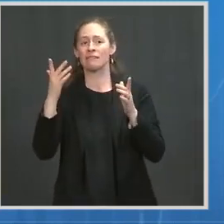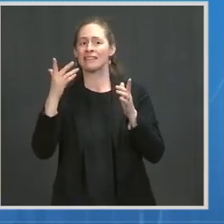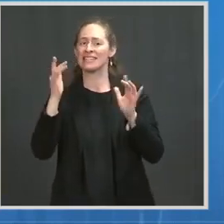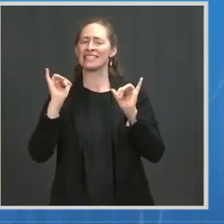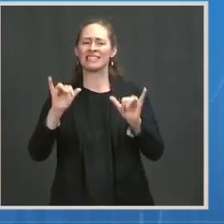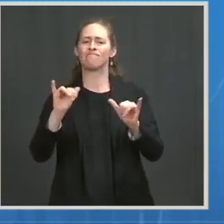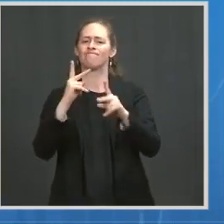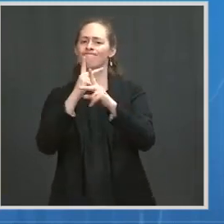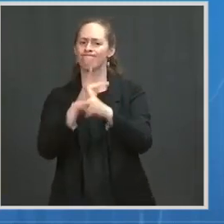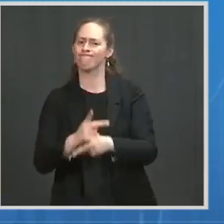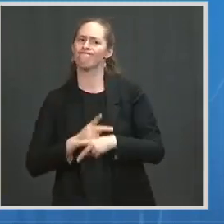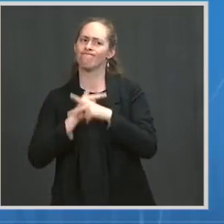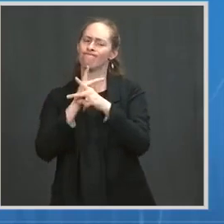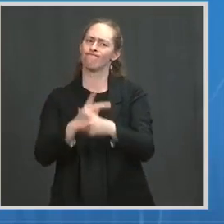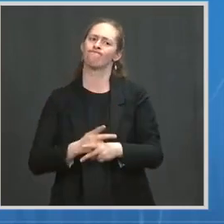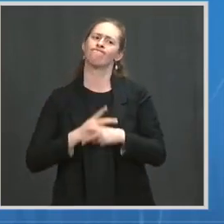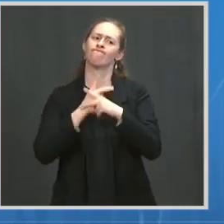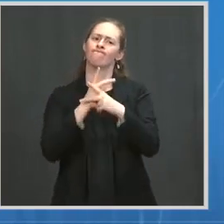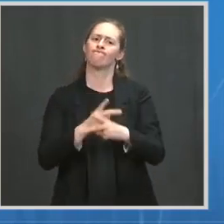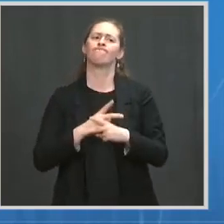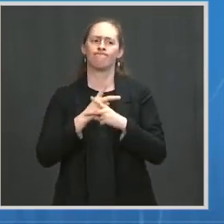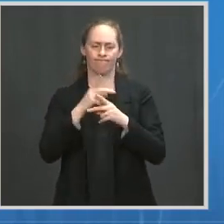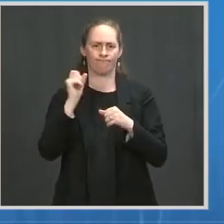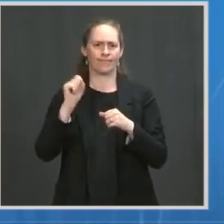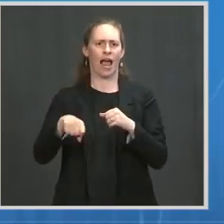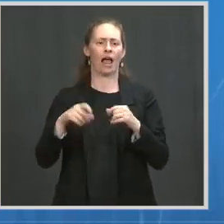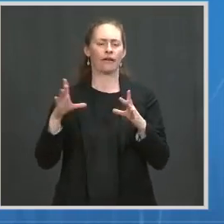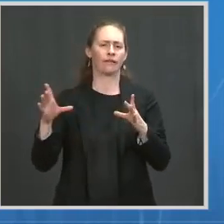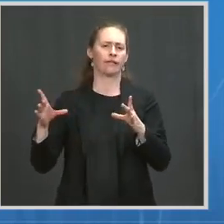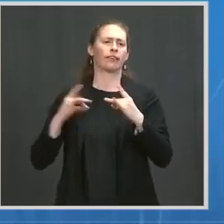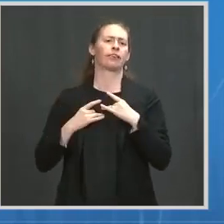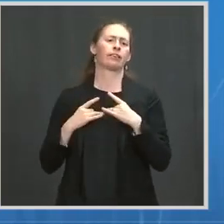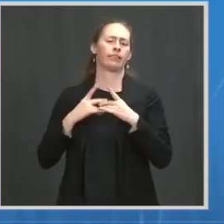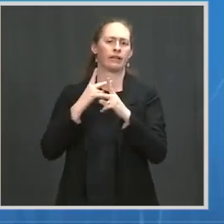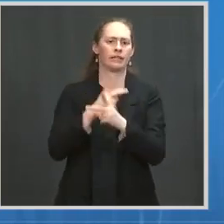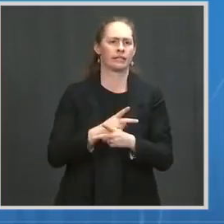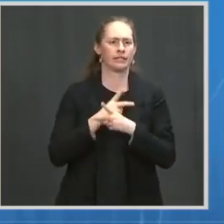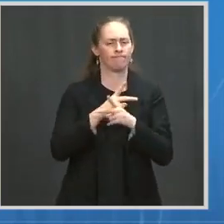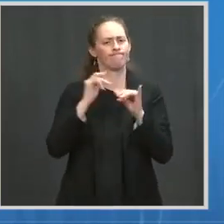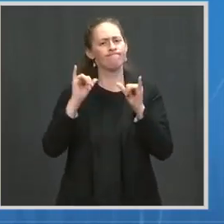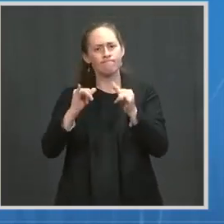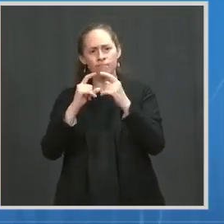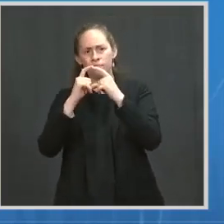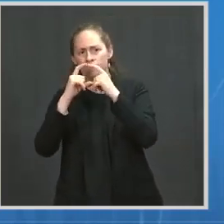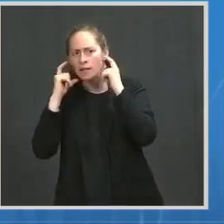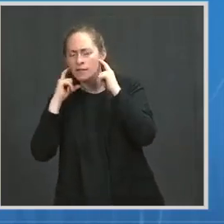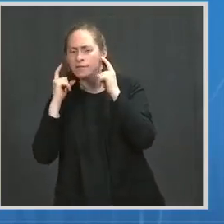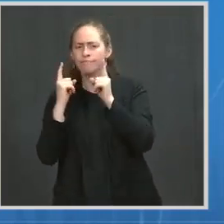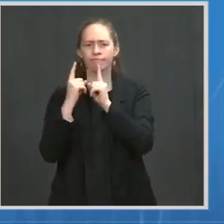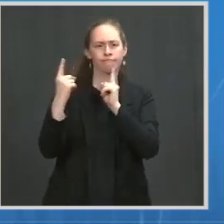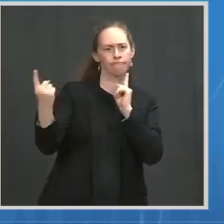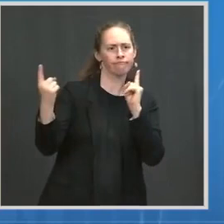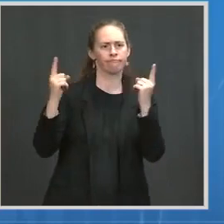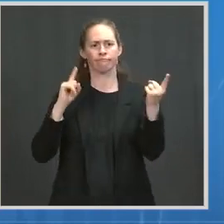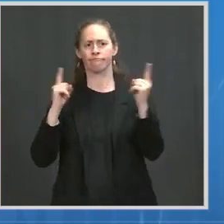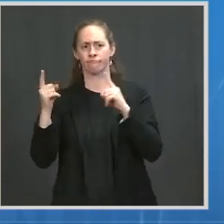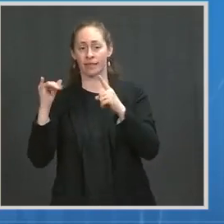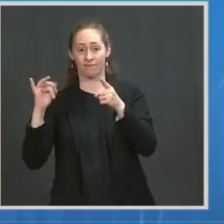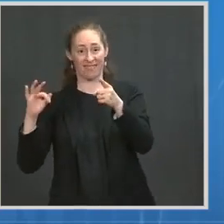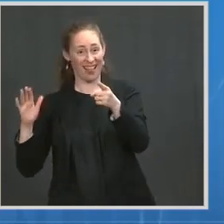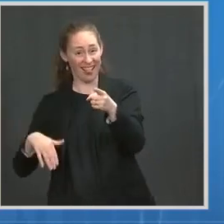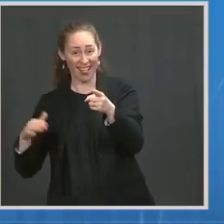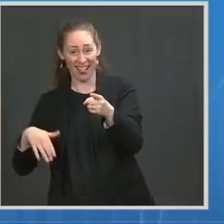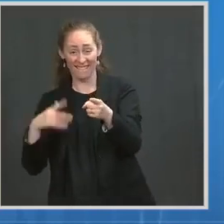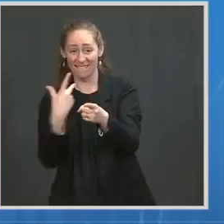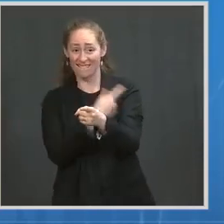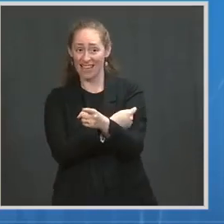You remain at risk of infection. You still need to mask and take other precautions. And if you are not vaccinated, I want to encourage